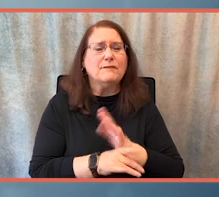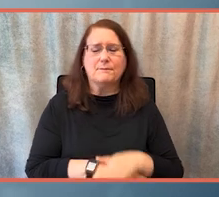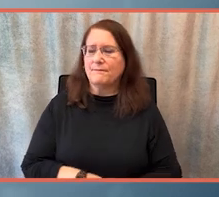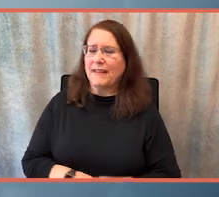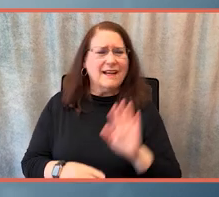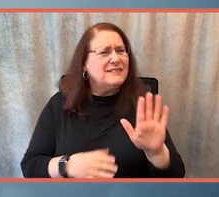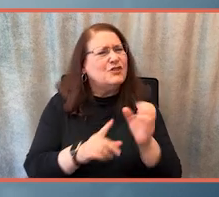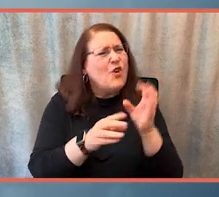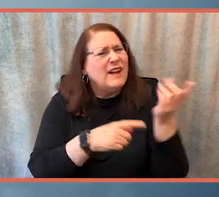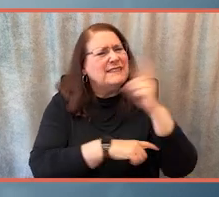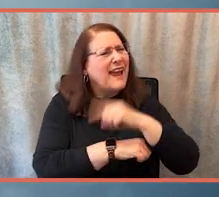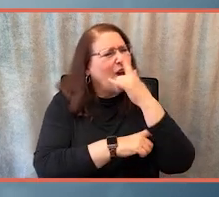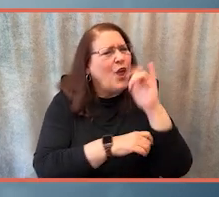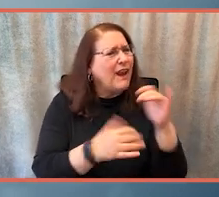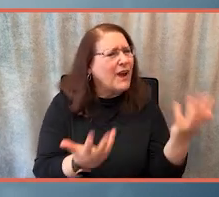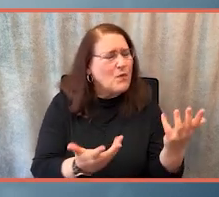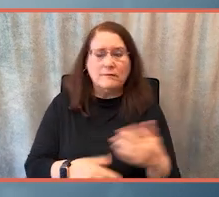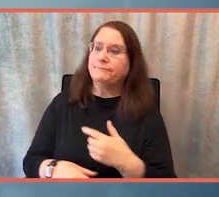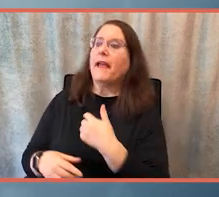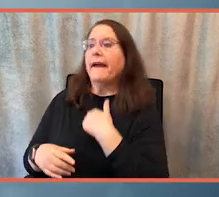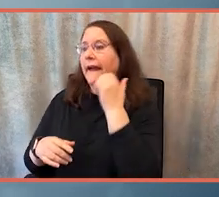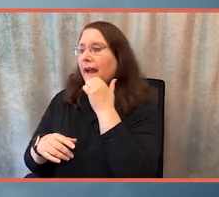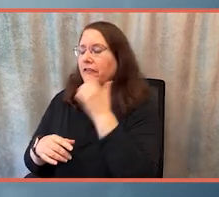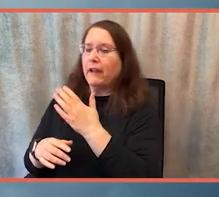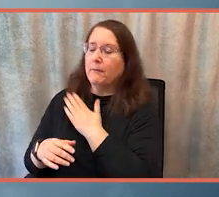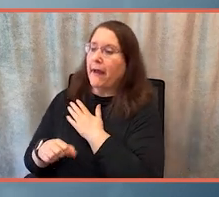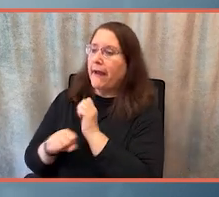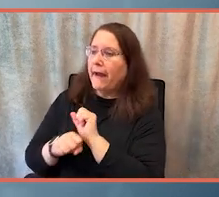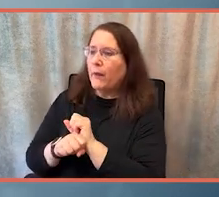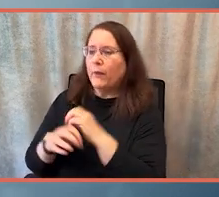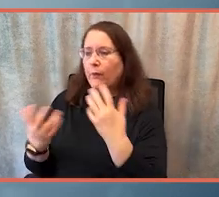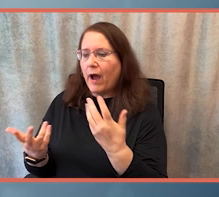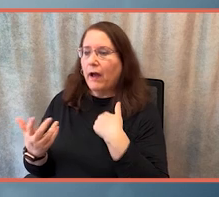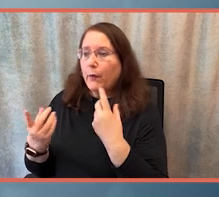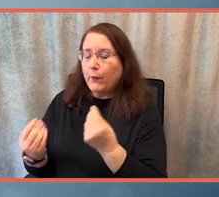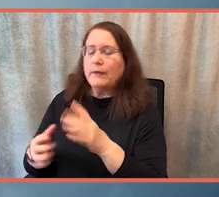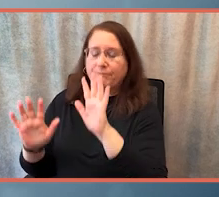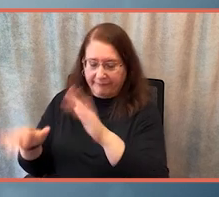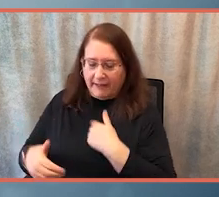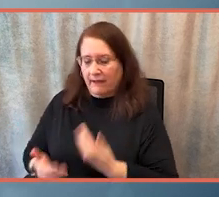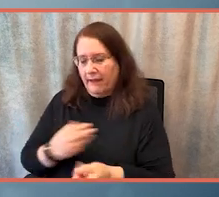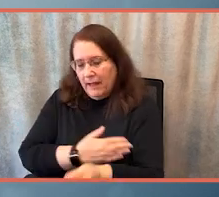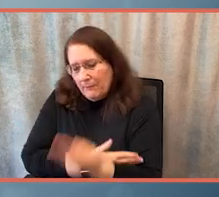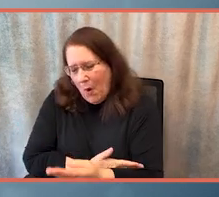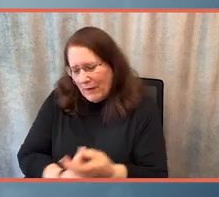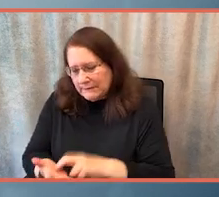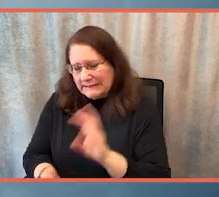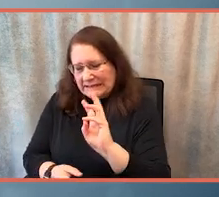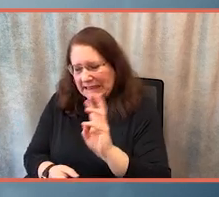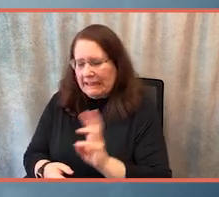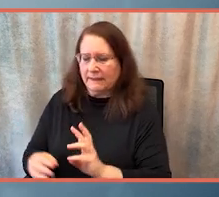'clock, trying to get everybody ready for school, taking care of breakfast, packing the backpacks. And Claire, of course, has a lot of